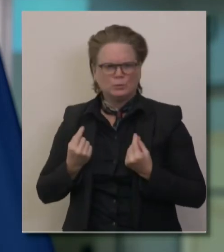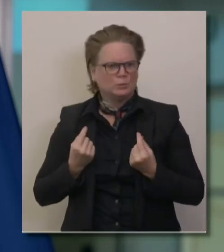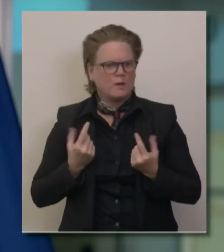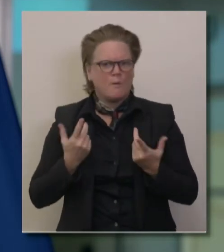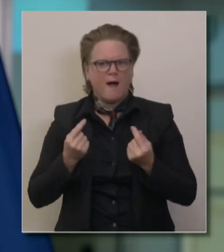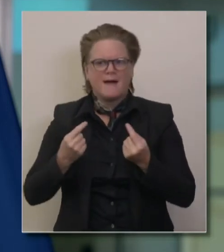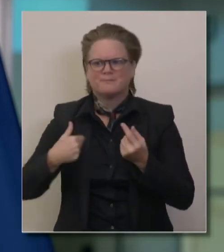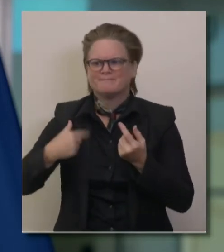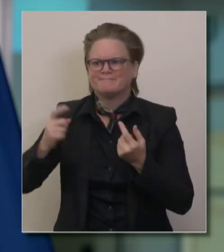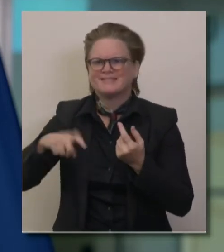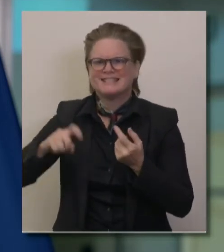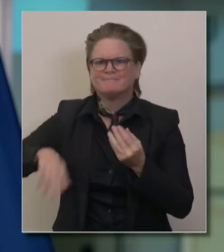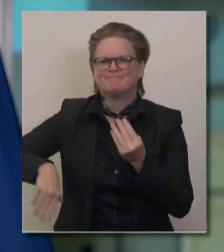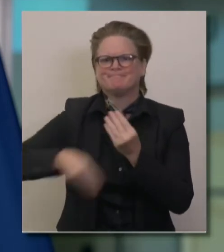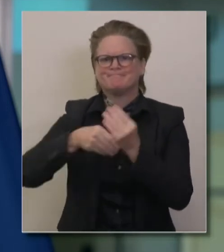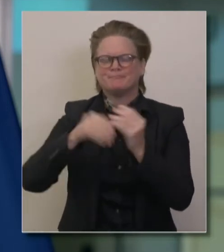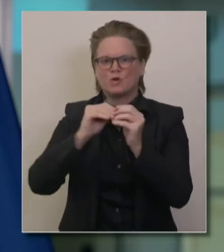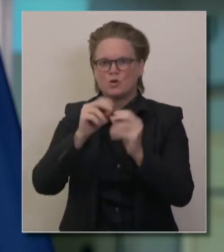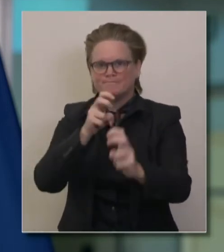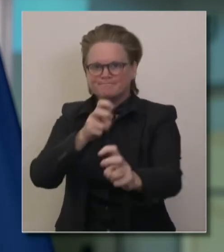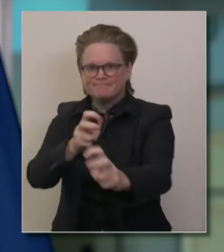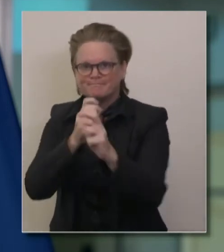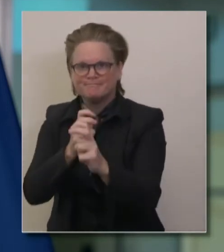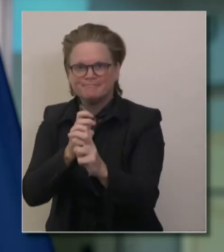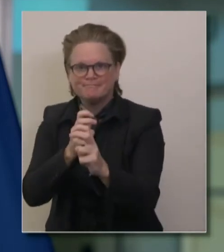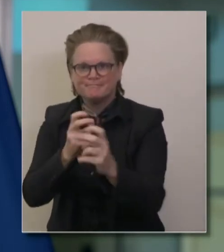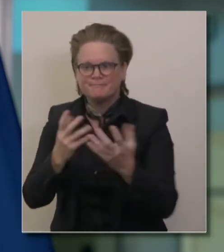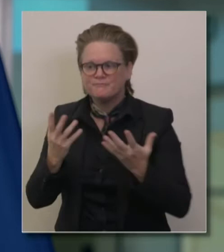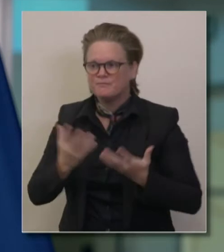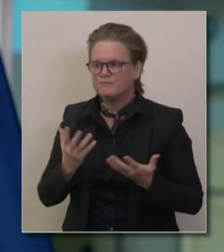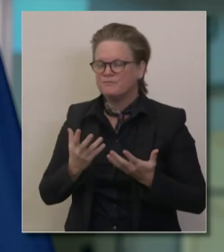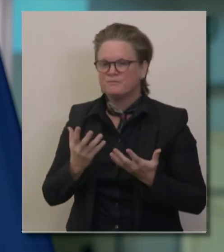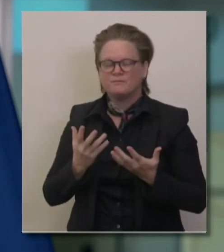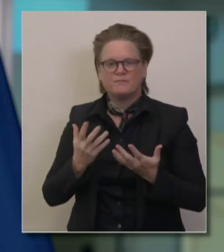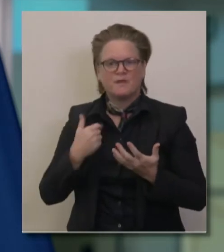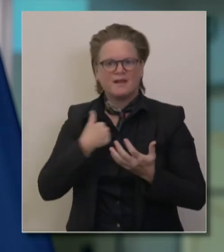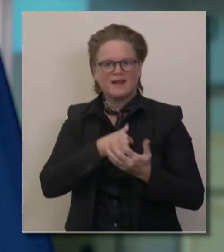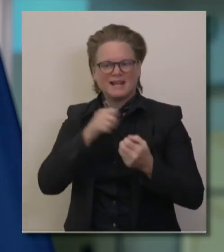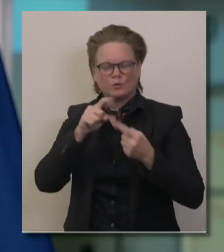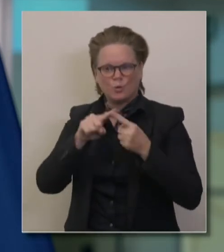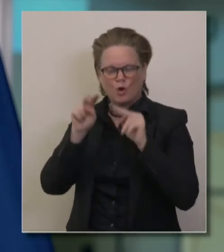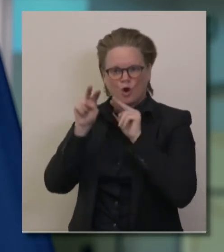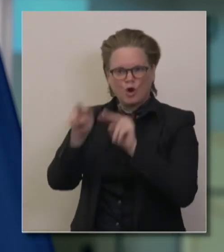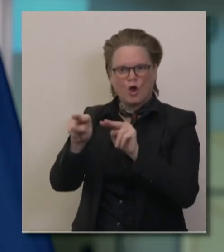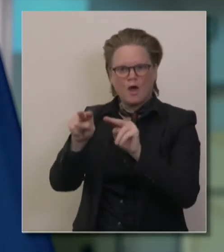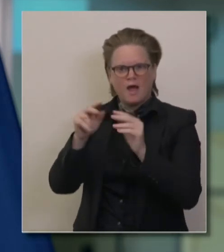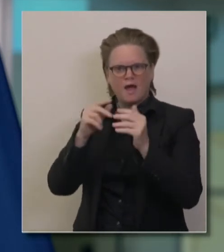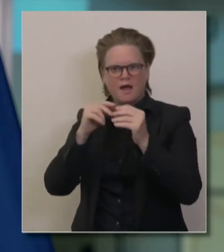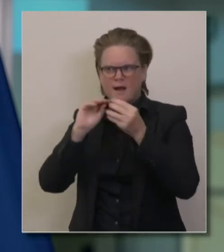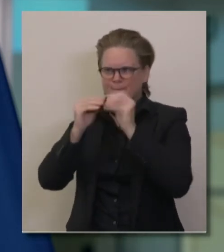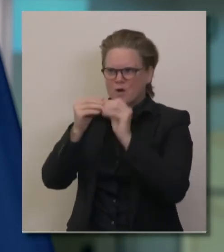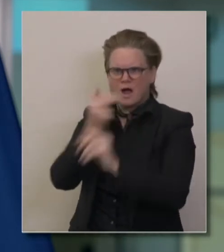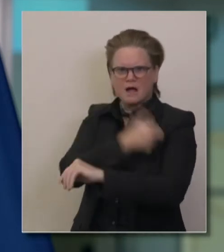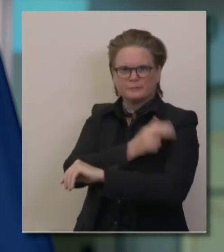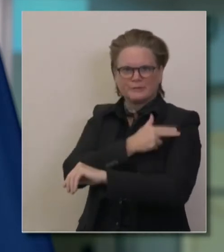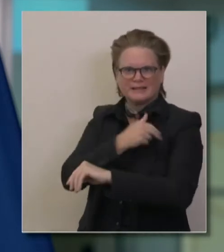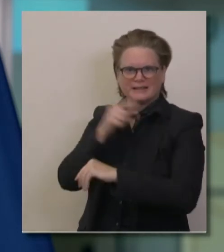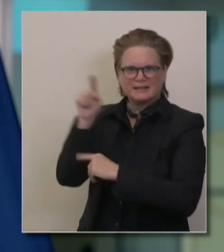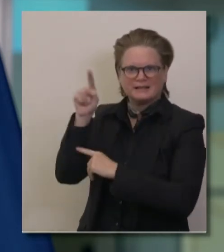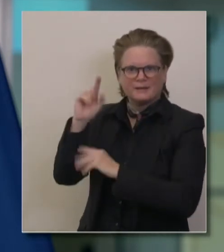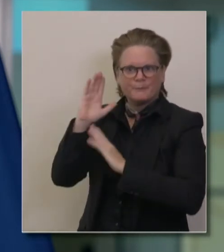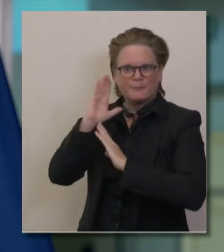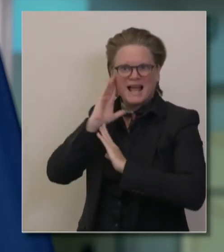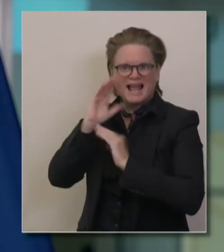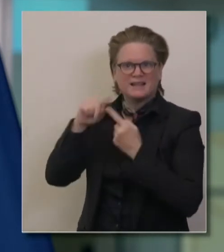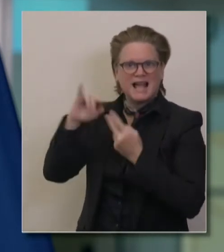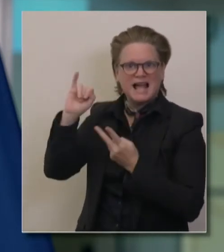getting to the point very recently looking at the ICU capacity, looking at our ability not just to care for COVID, but